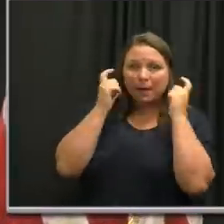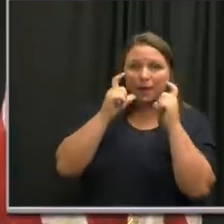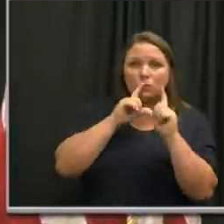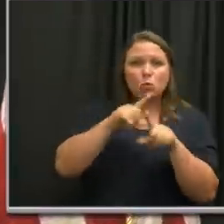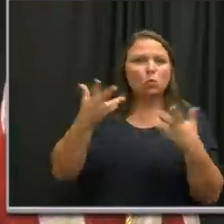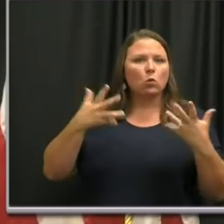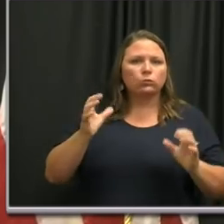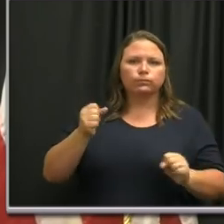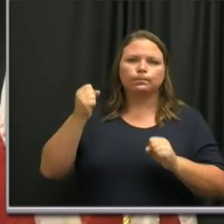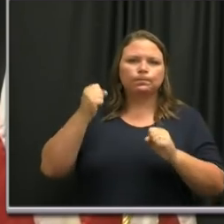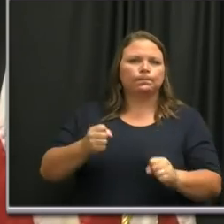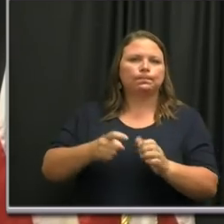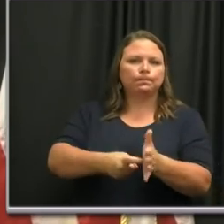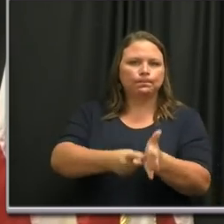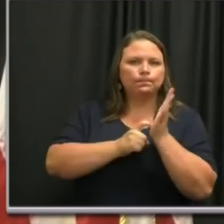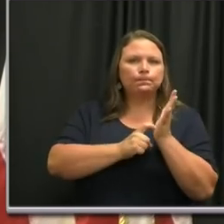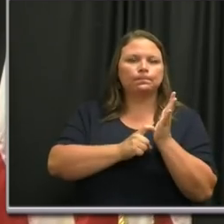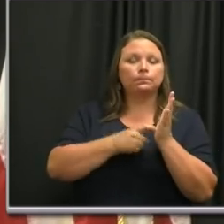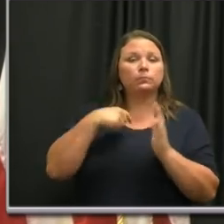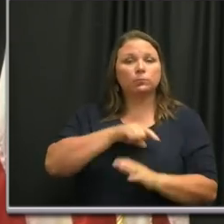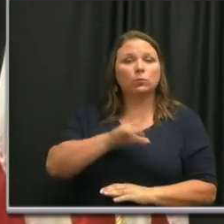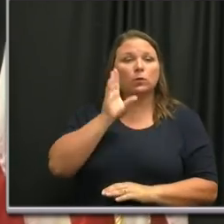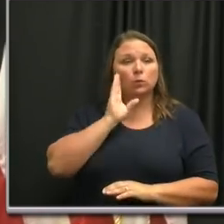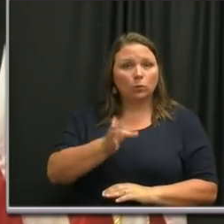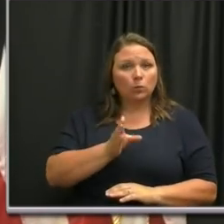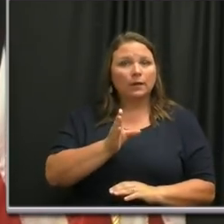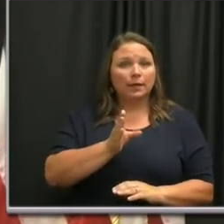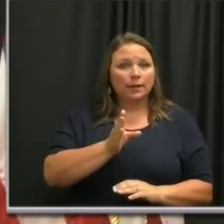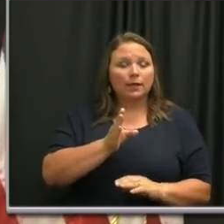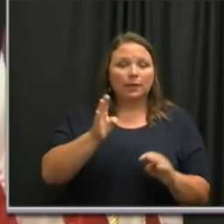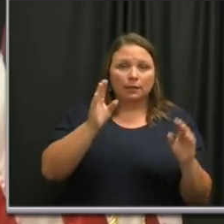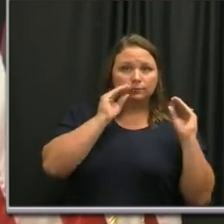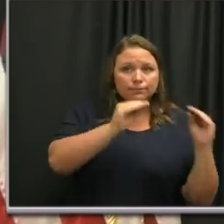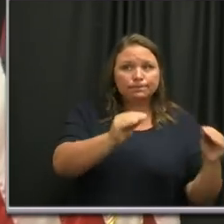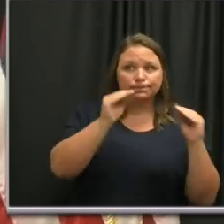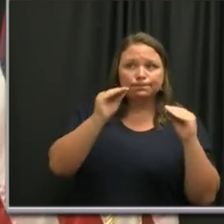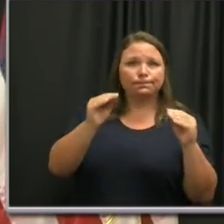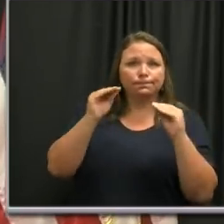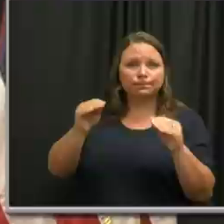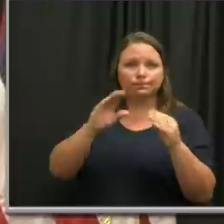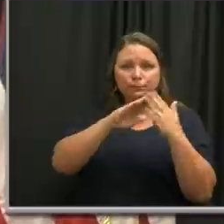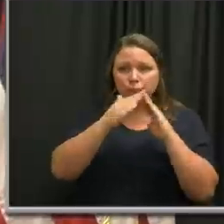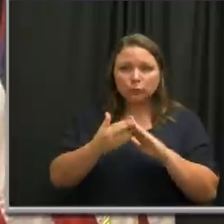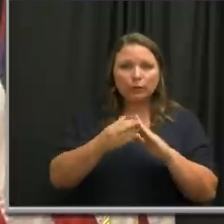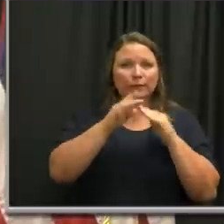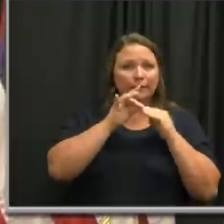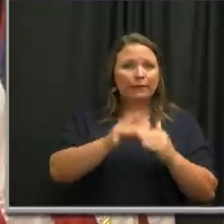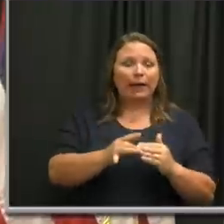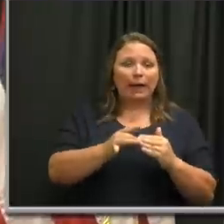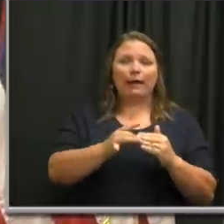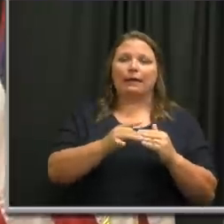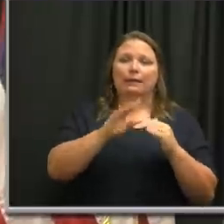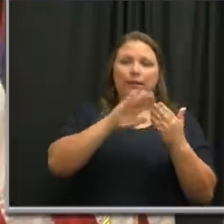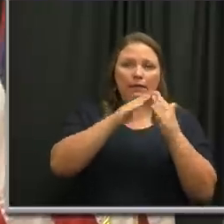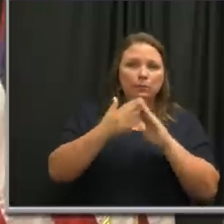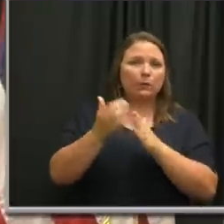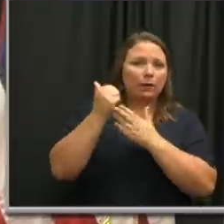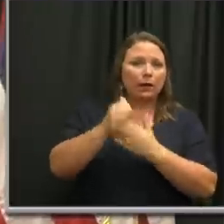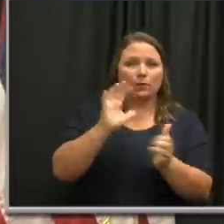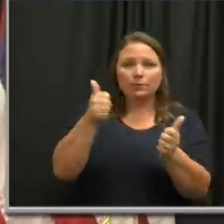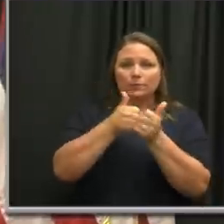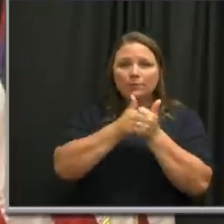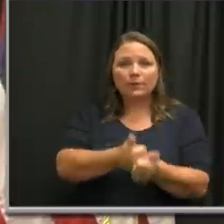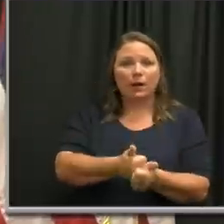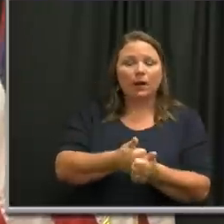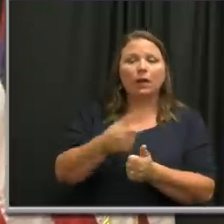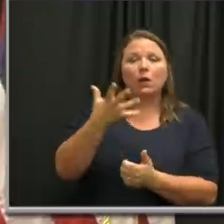strong and that we are going to educate the community and guide the community toward compliance. And, and we need all of your